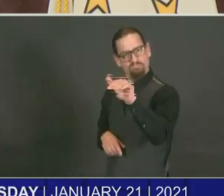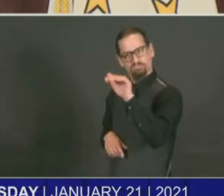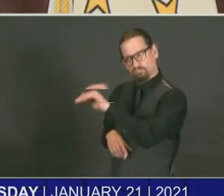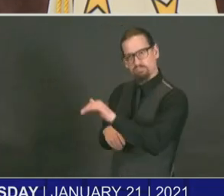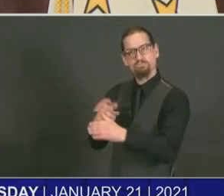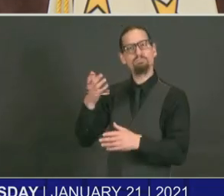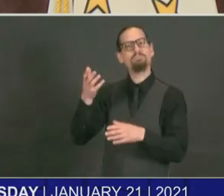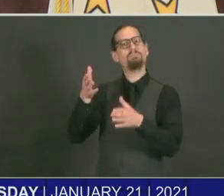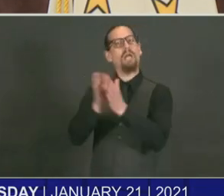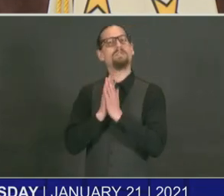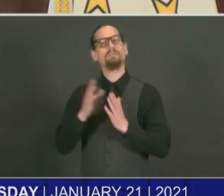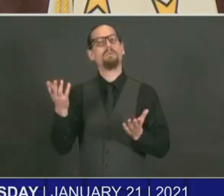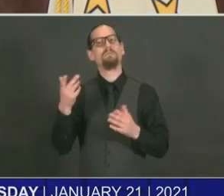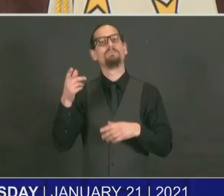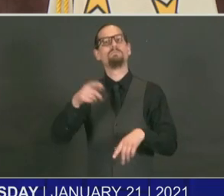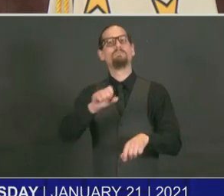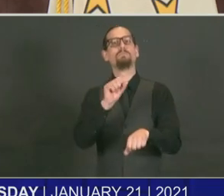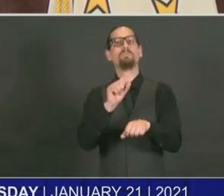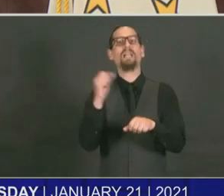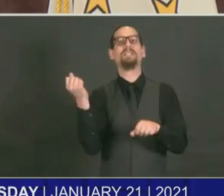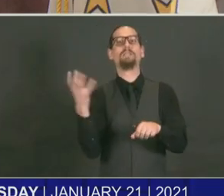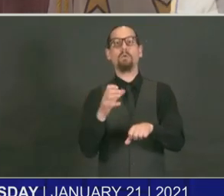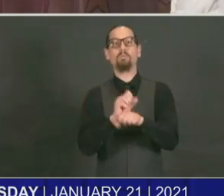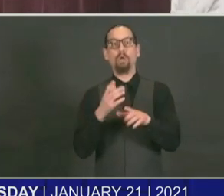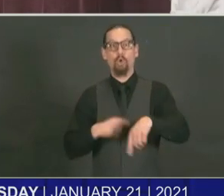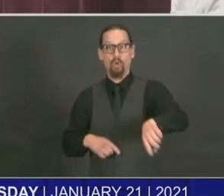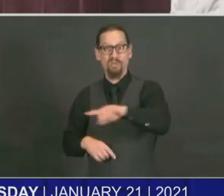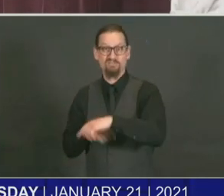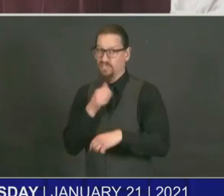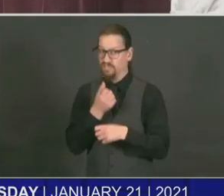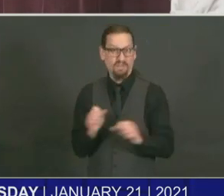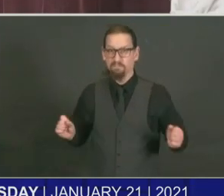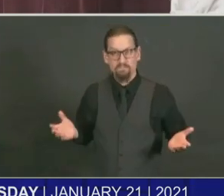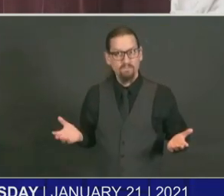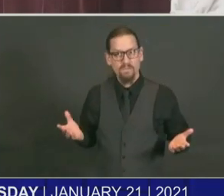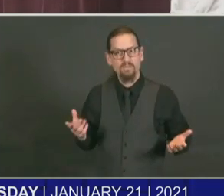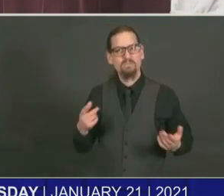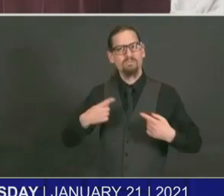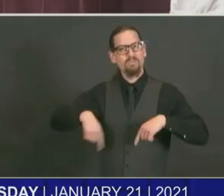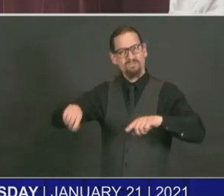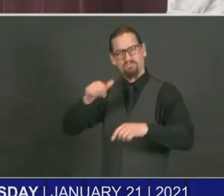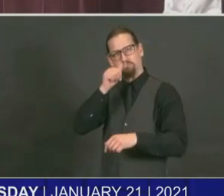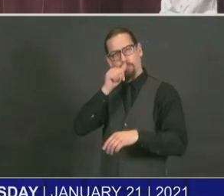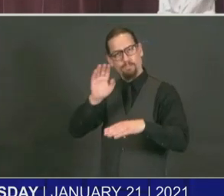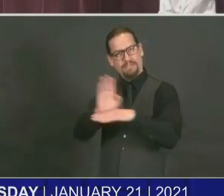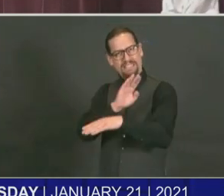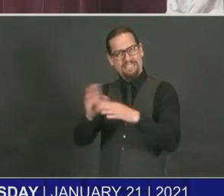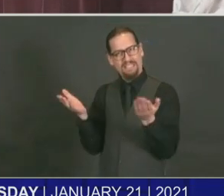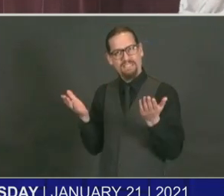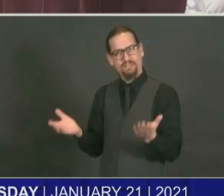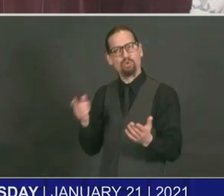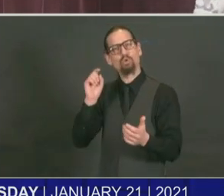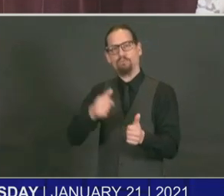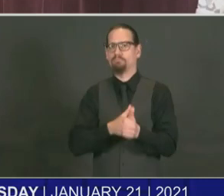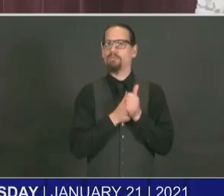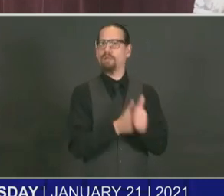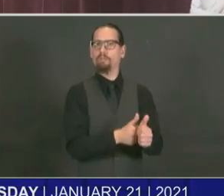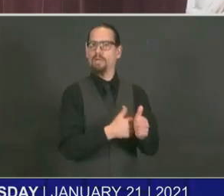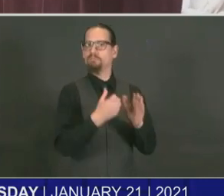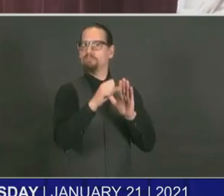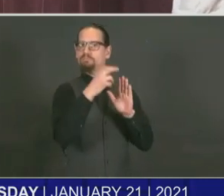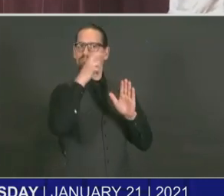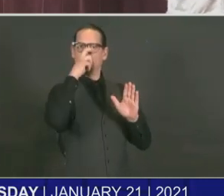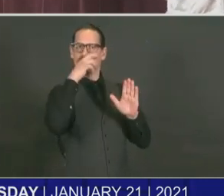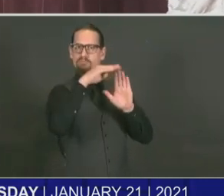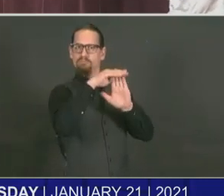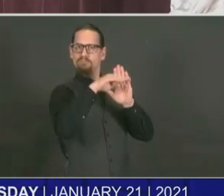There's an element of hypocrisy here, as privately owned businesses must adhere to far more rigid rules, including penalties for health insurance. What will the